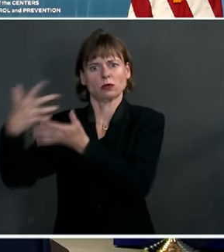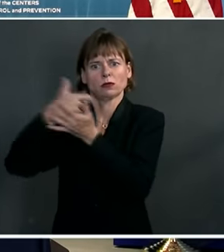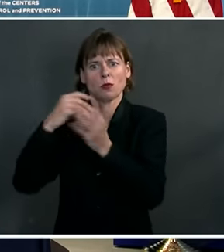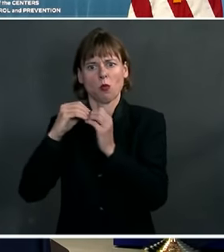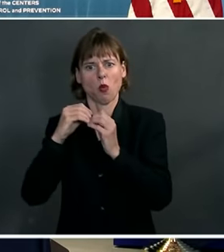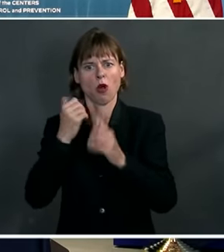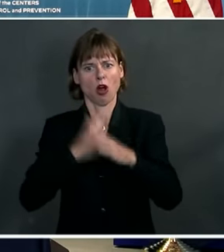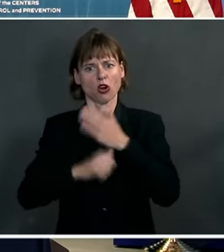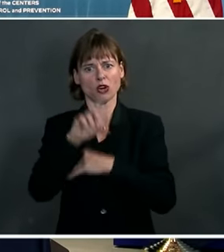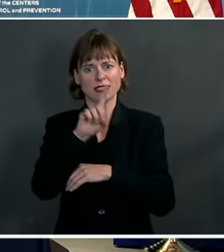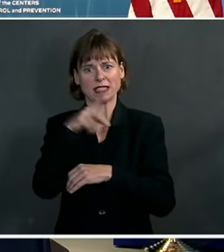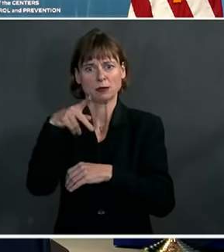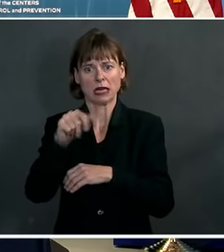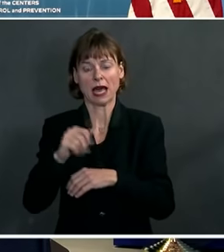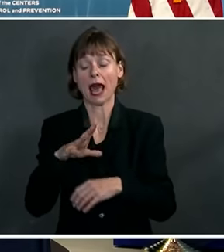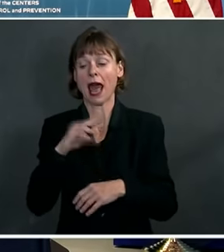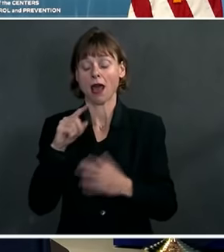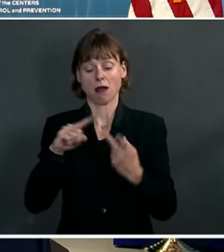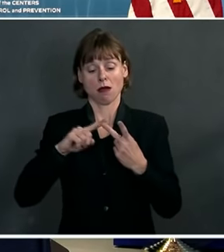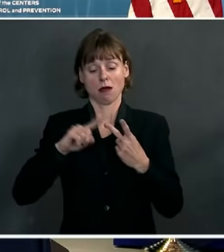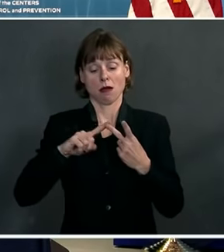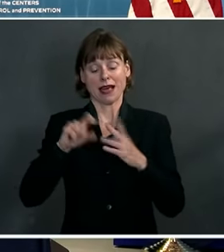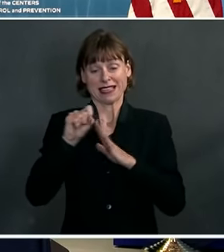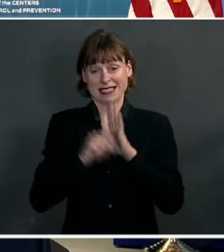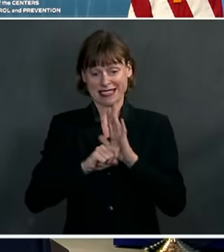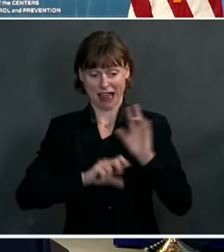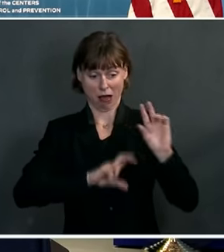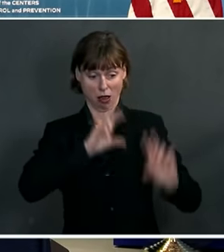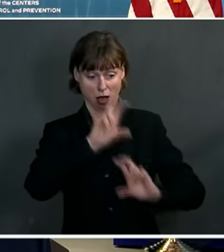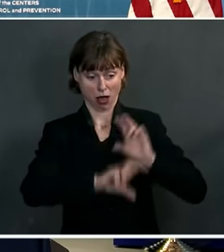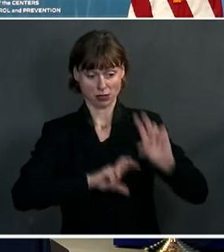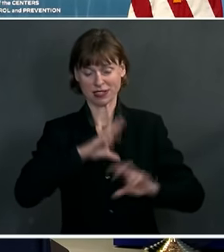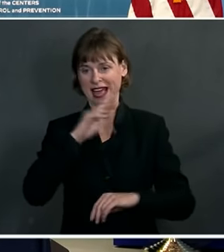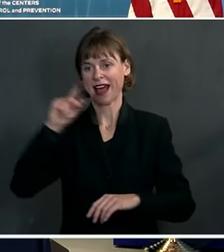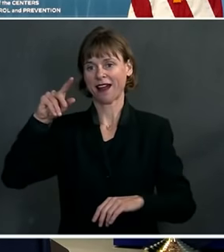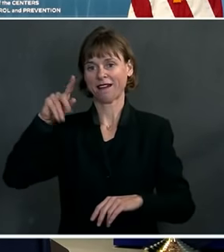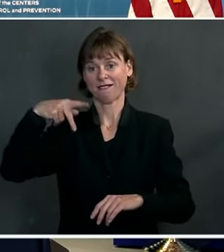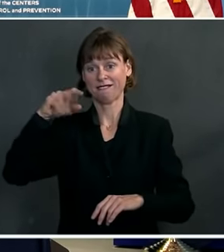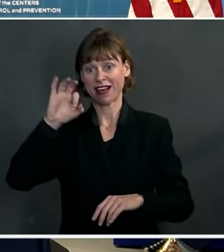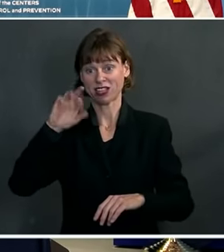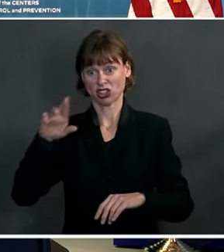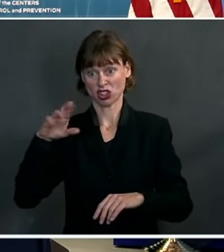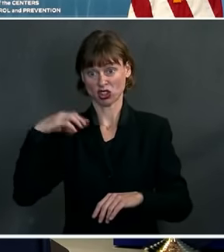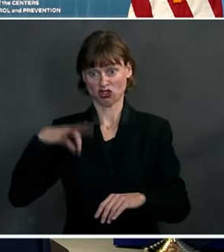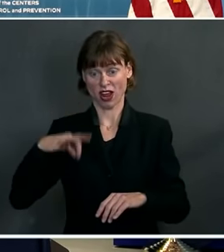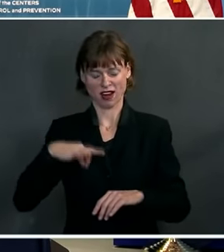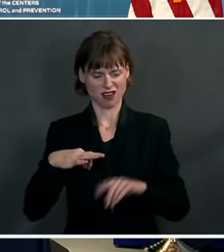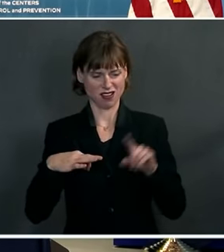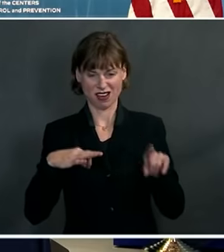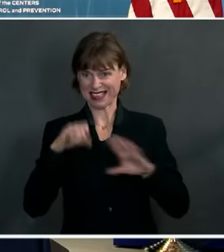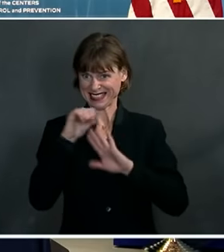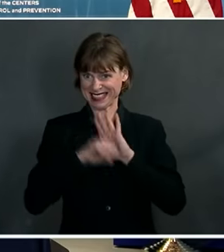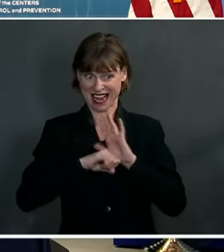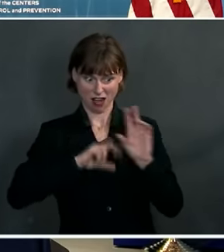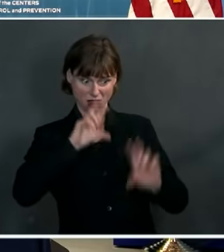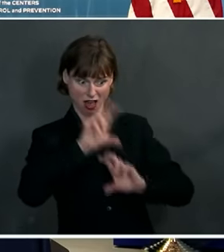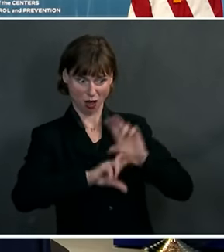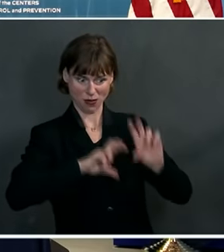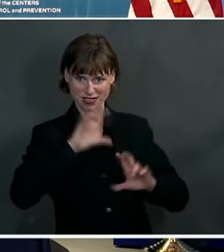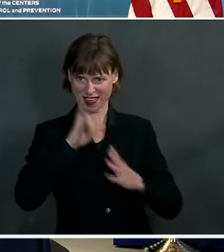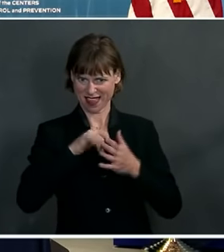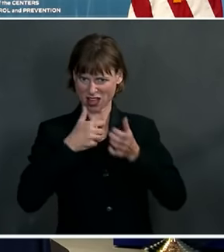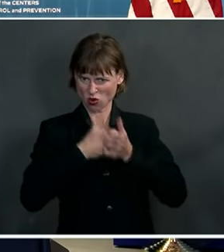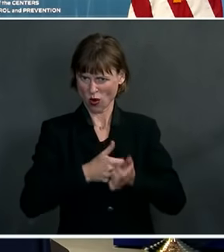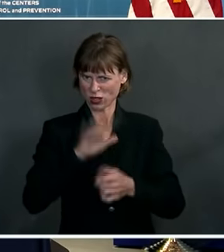And also on the state allotments and Pfizer's credit, are state allotments based on